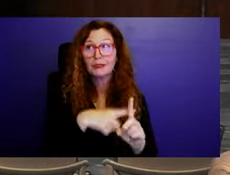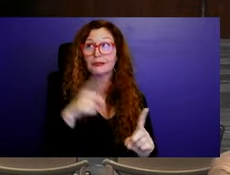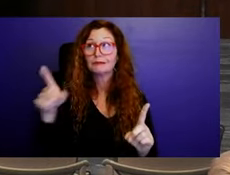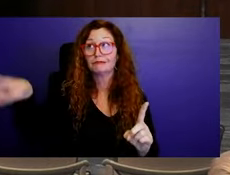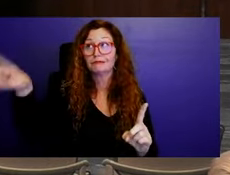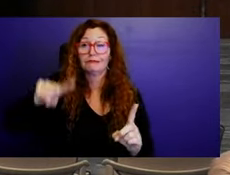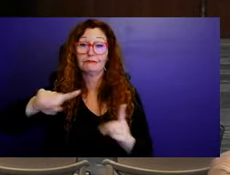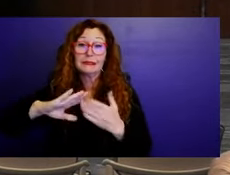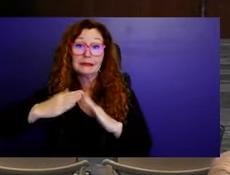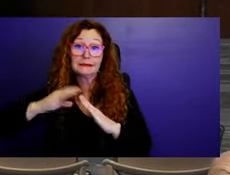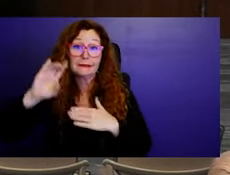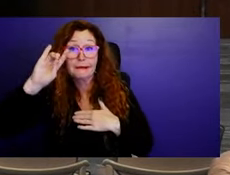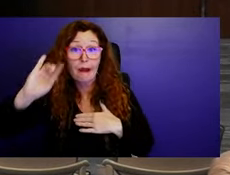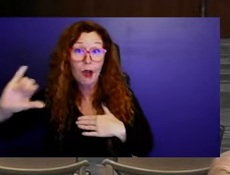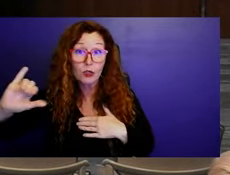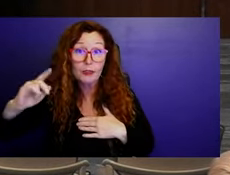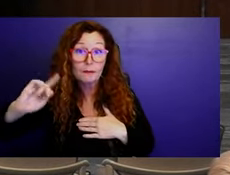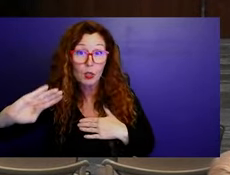is there,